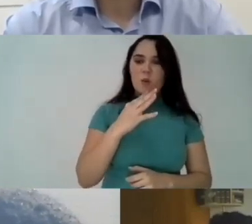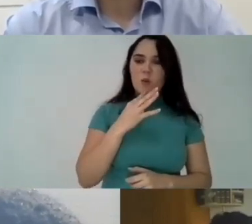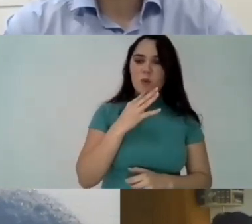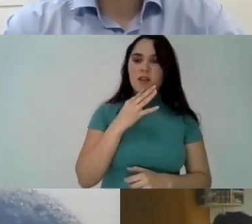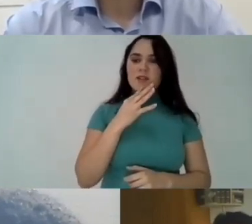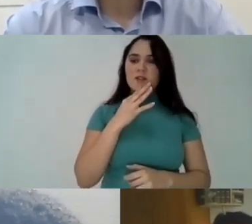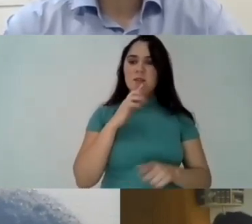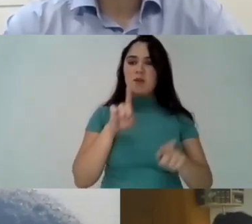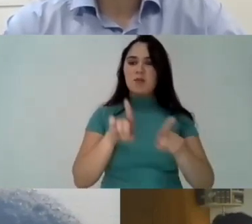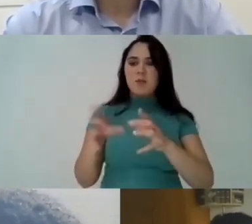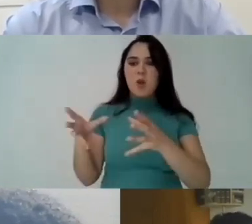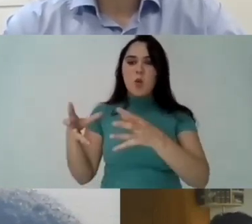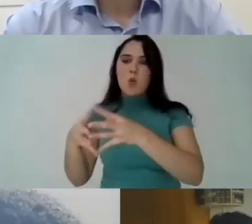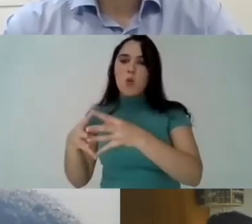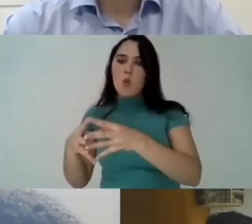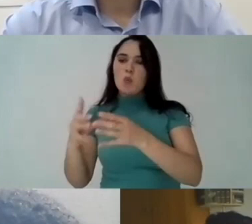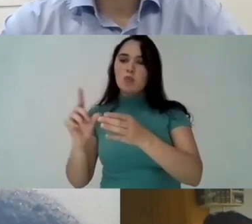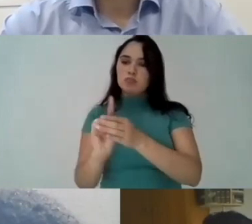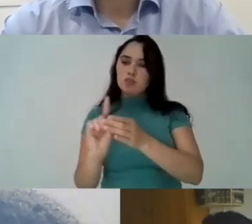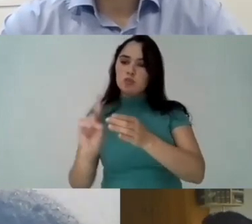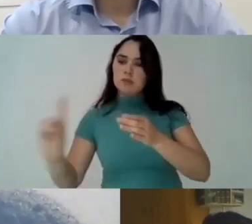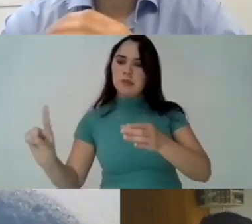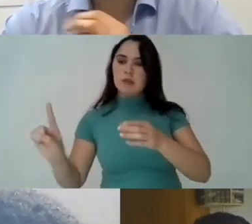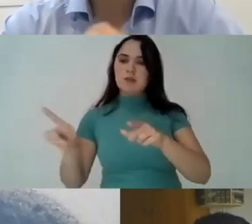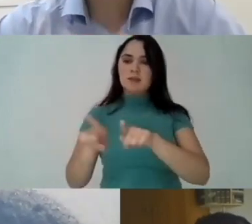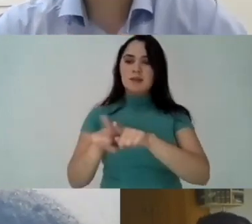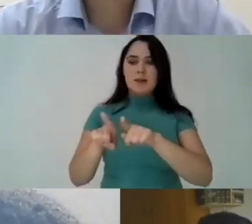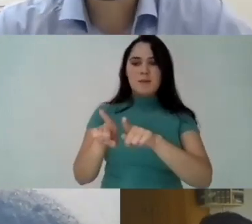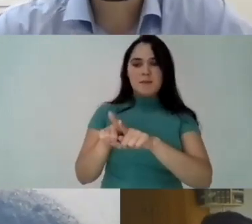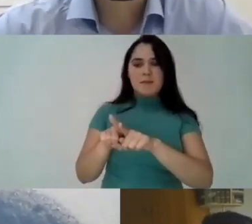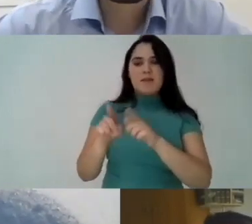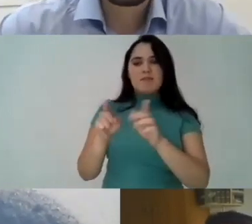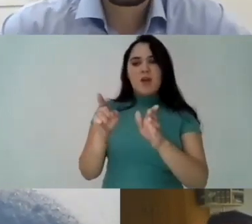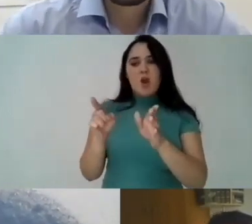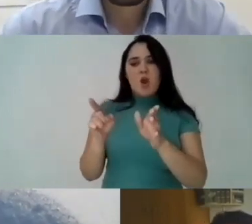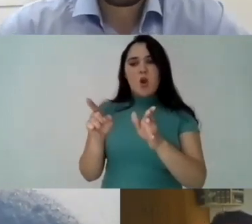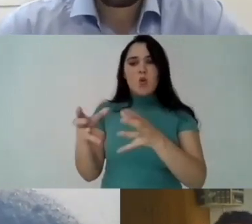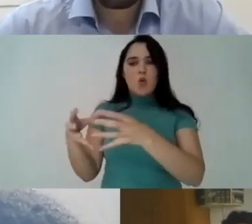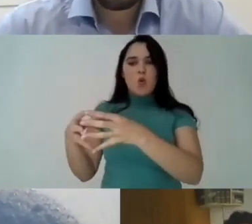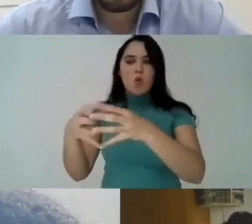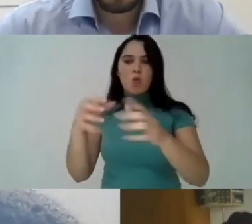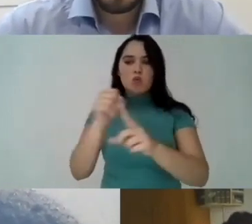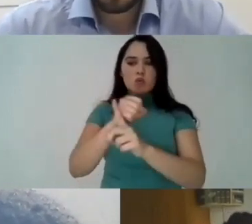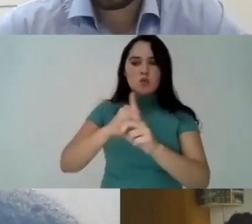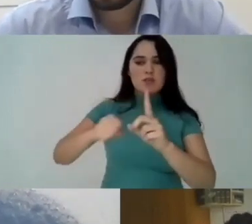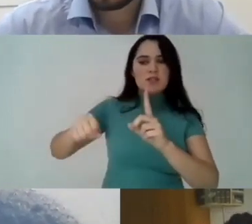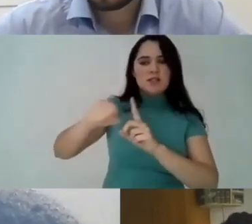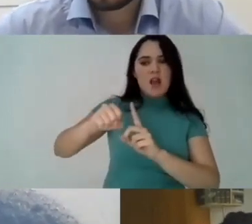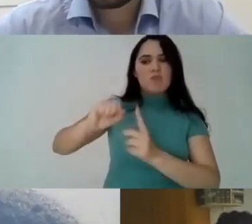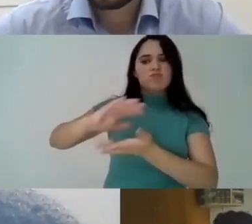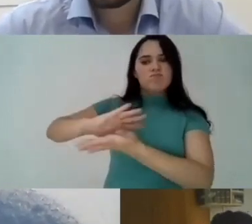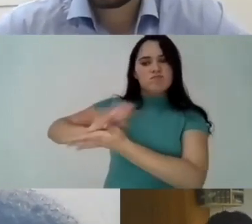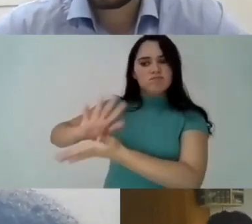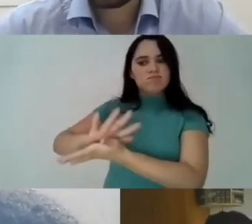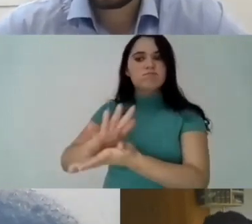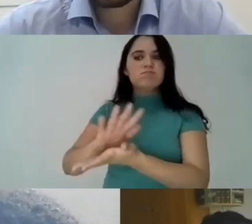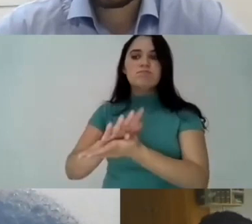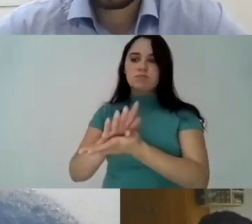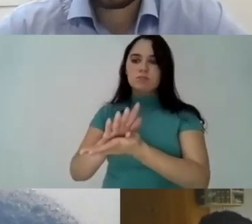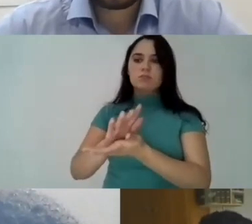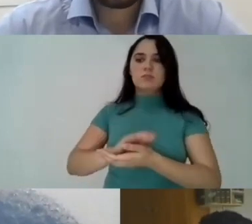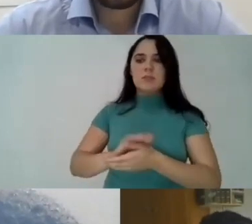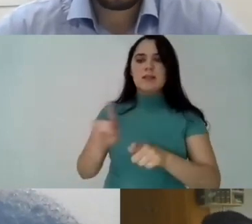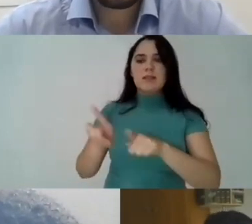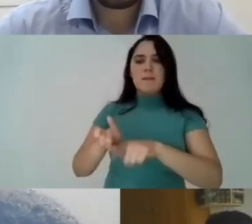and also uh the the student movement also started to understand that actually